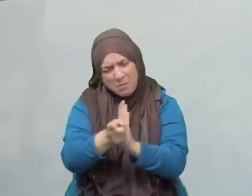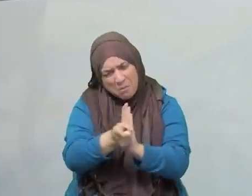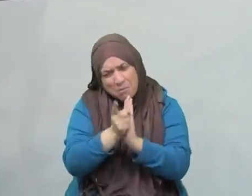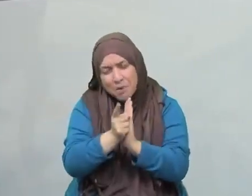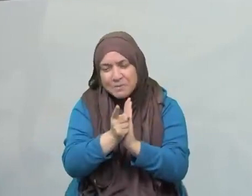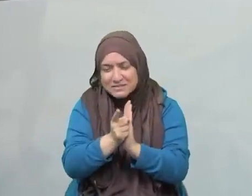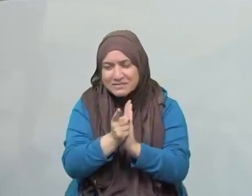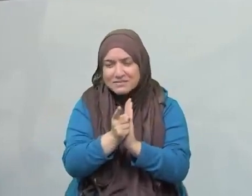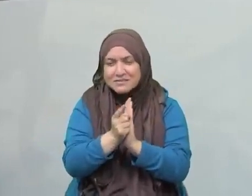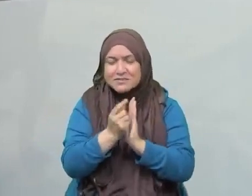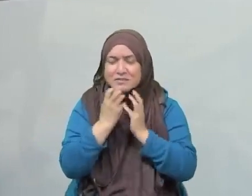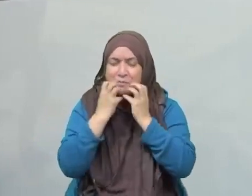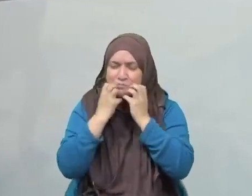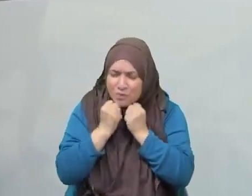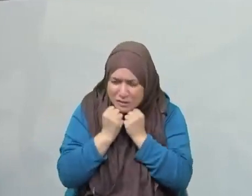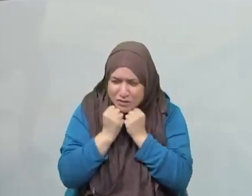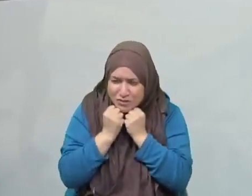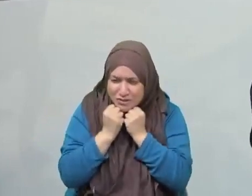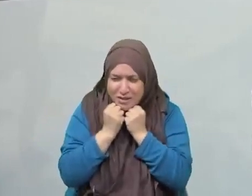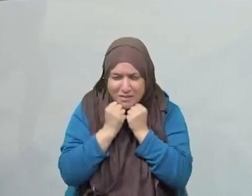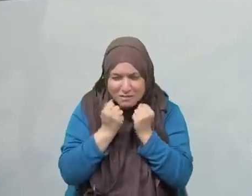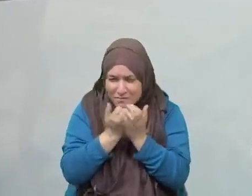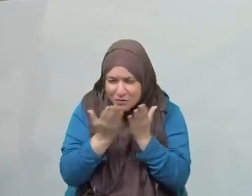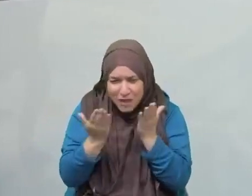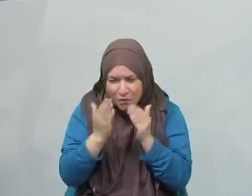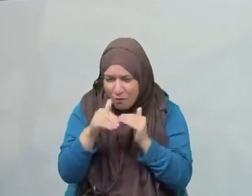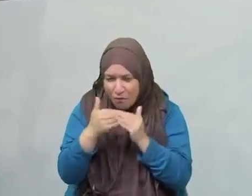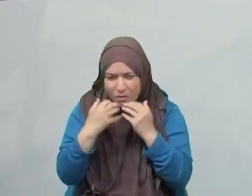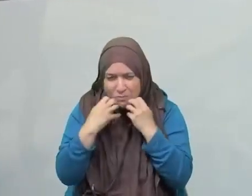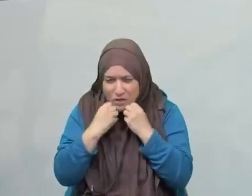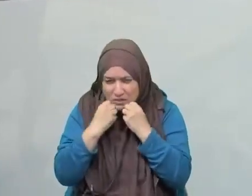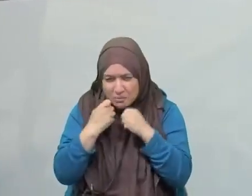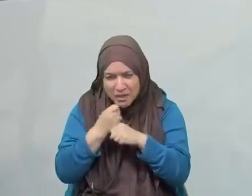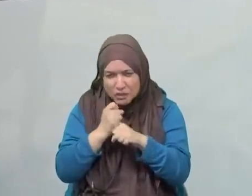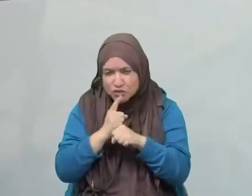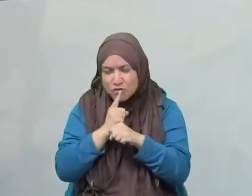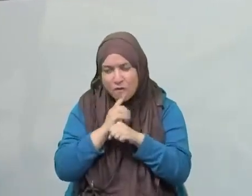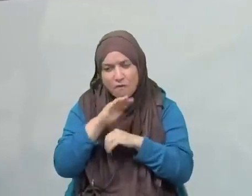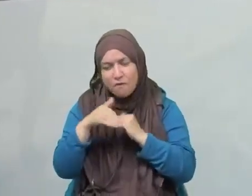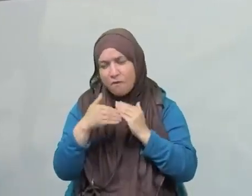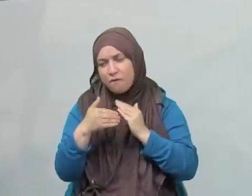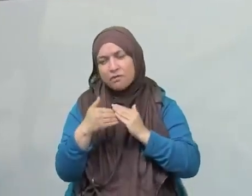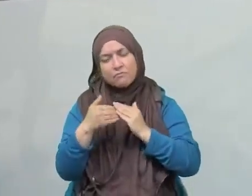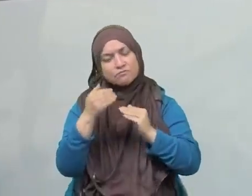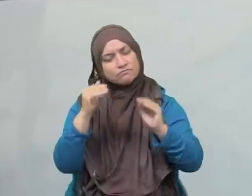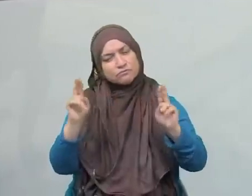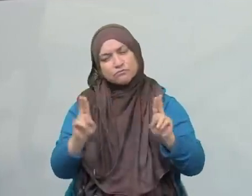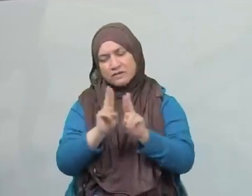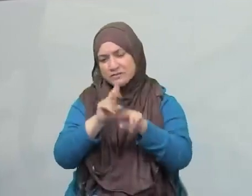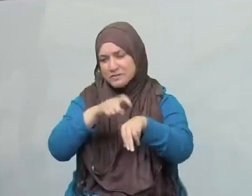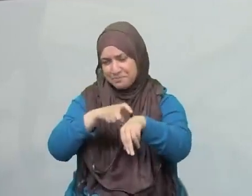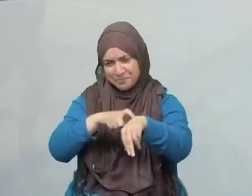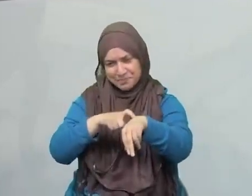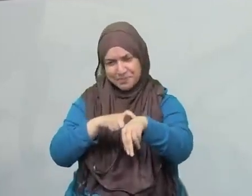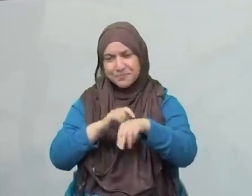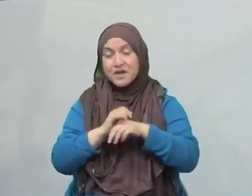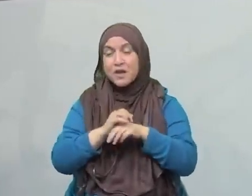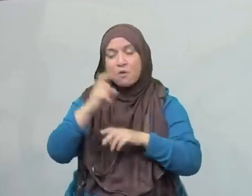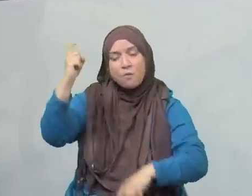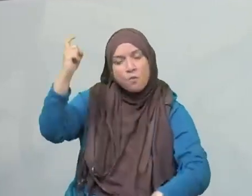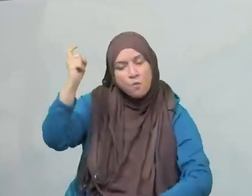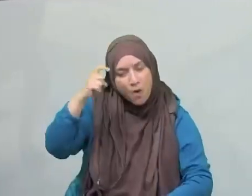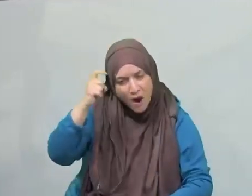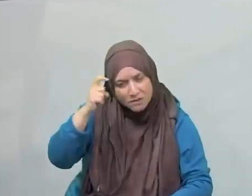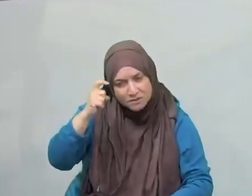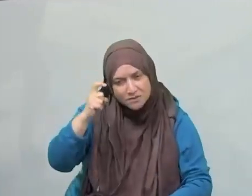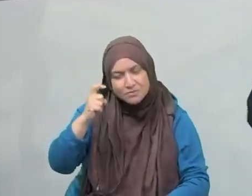is so precious that you want to make sure that you're using your time best. And subhanallah, when you're talking about the aspect